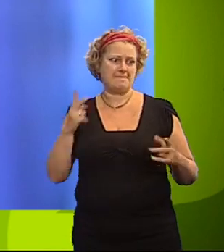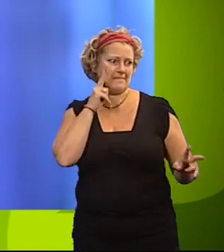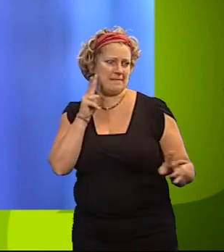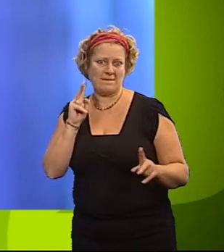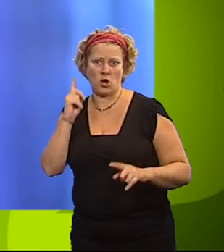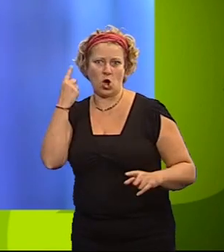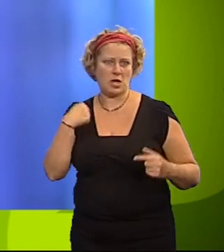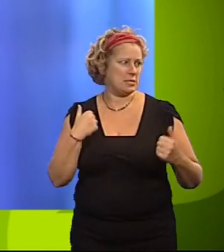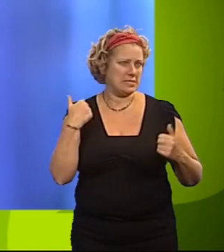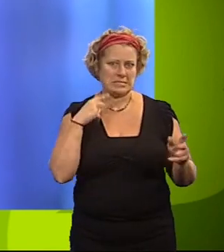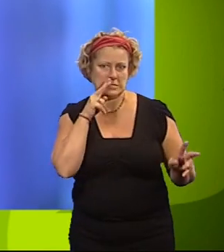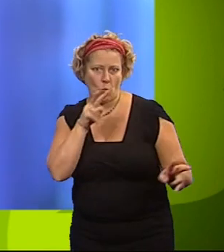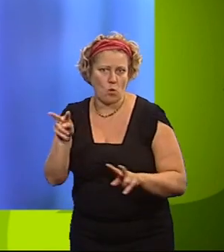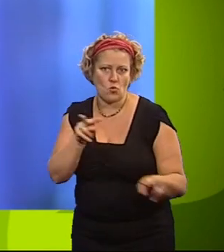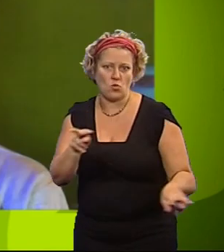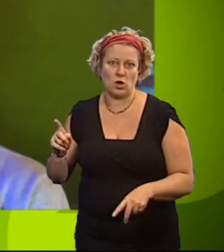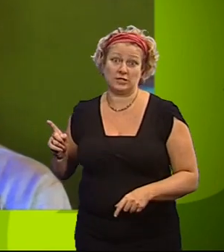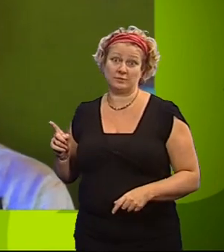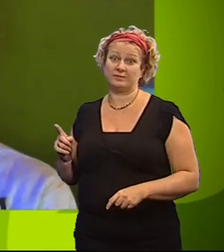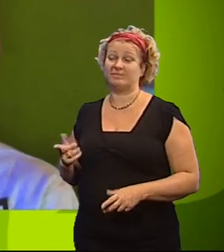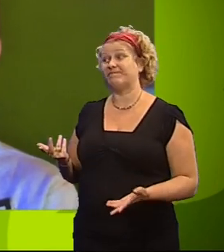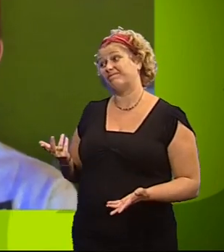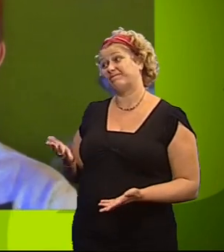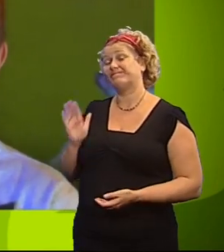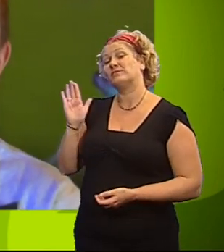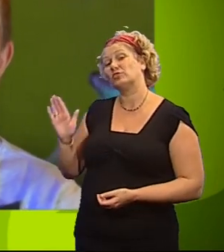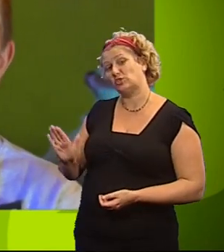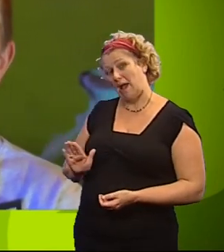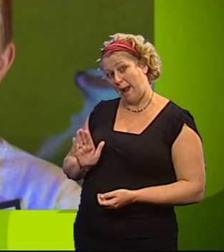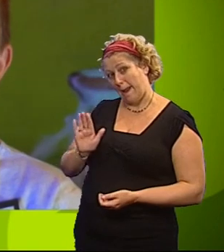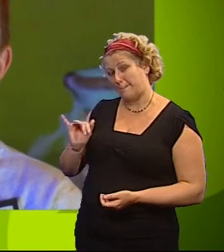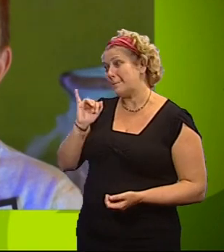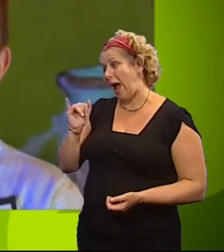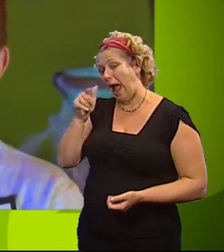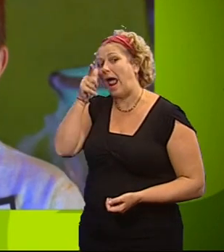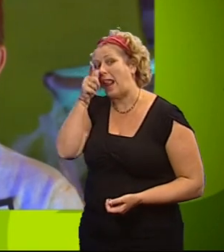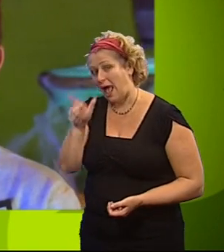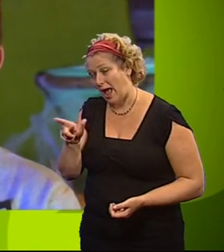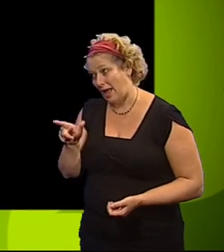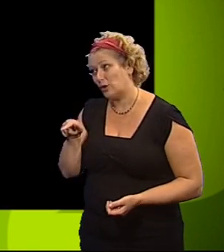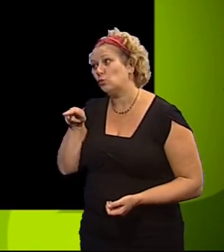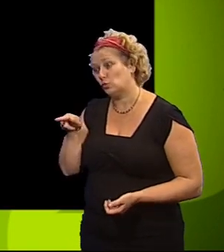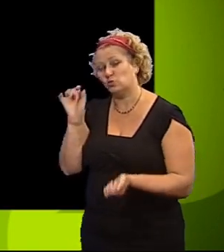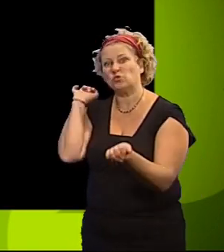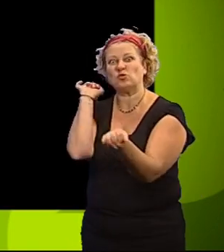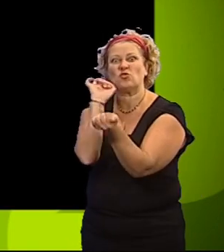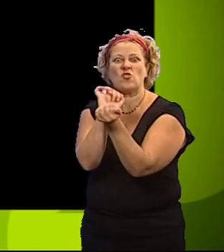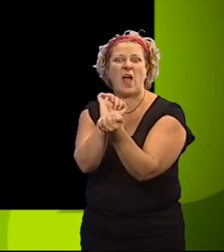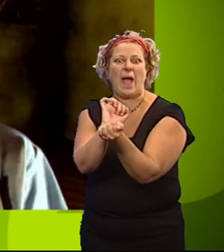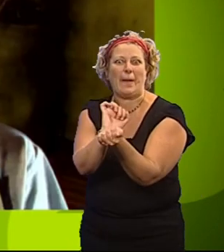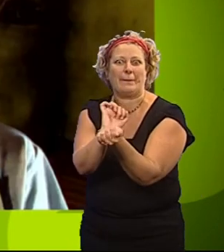they kept watch of everyone. Poor unfortunate Jack. you're trapped!